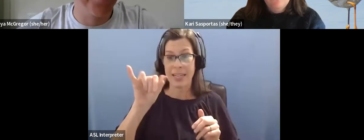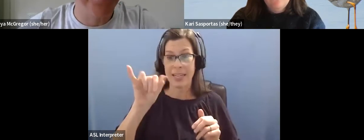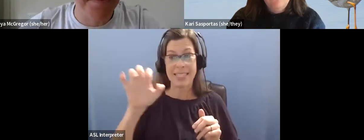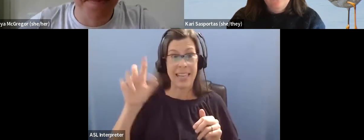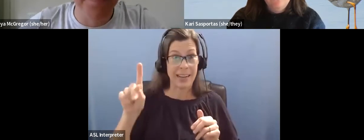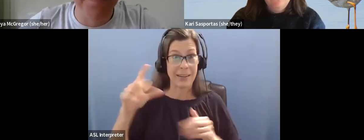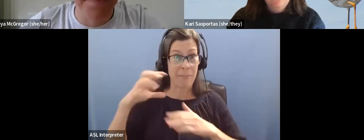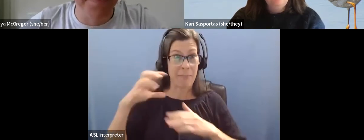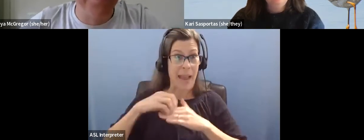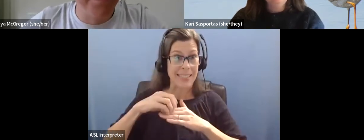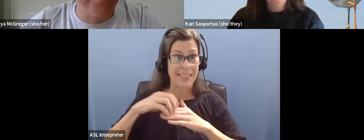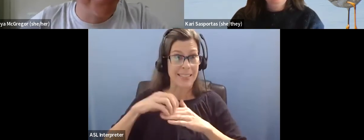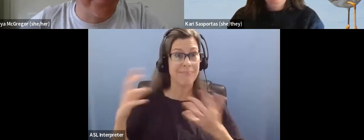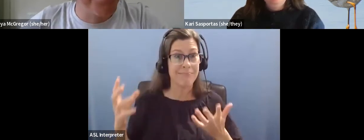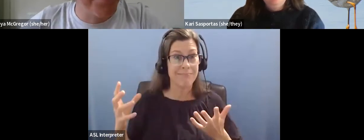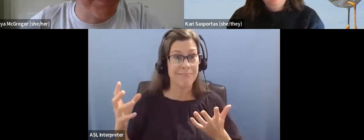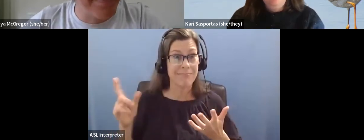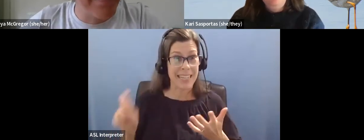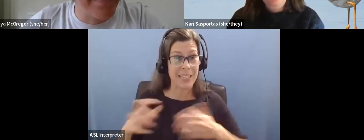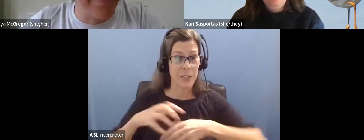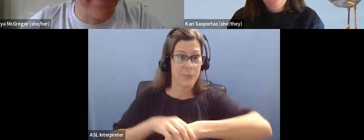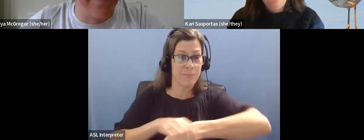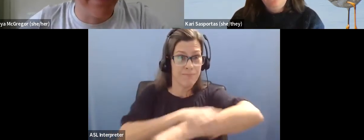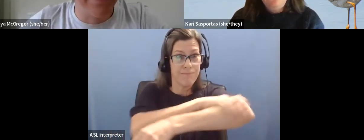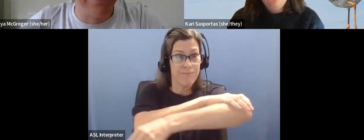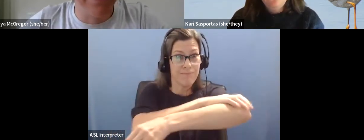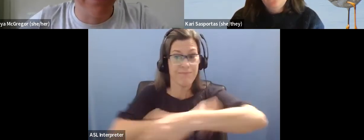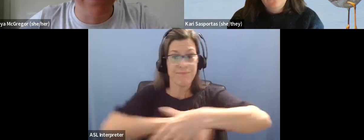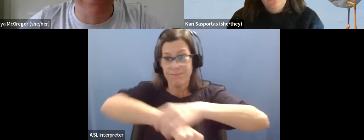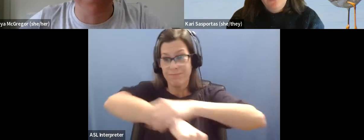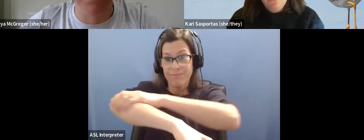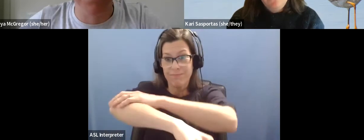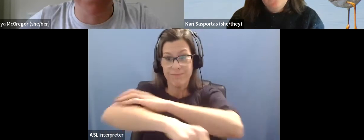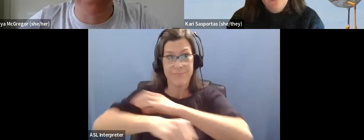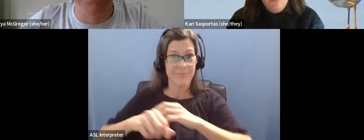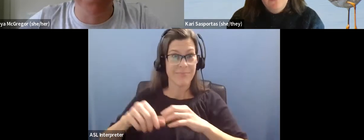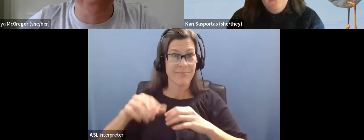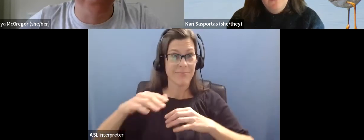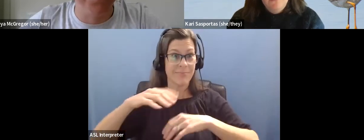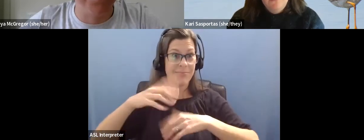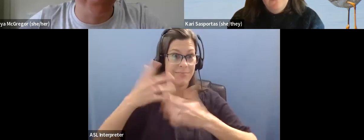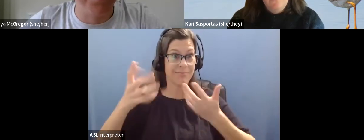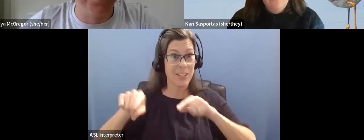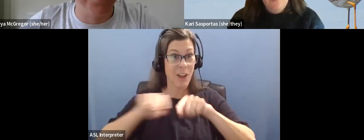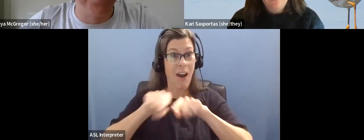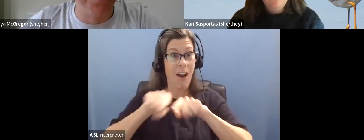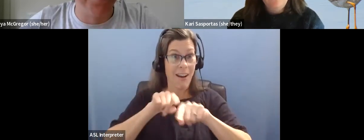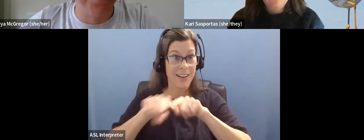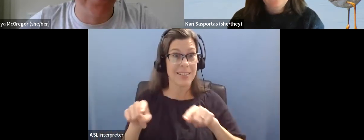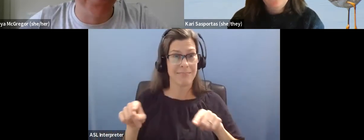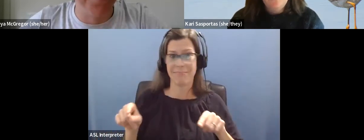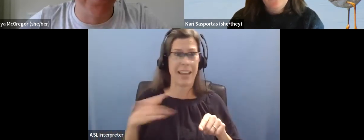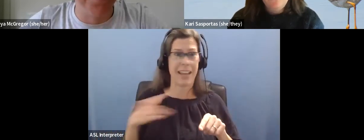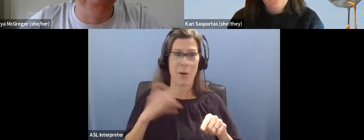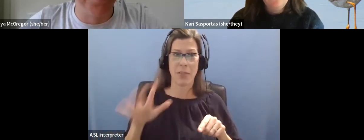for, for field outings. Um, and then just, I guess, reading, um, about other